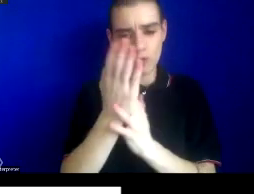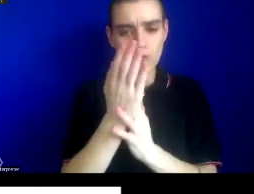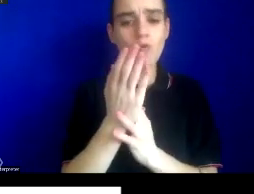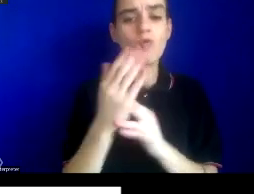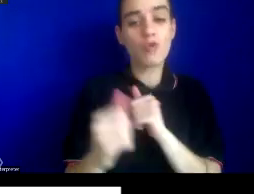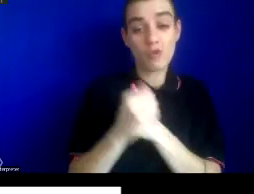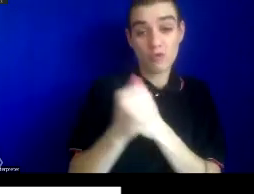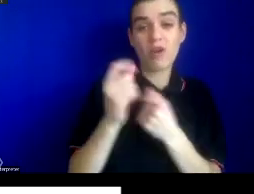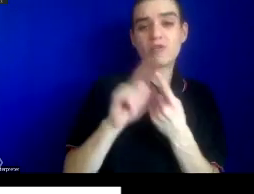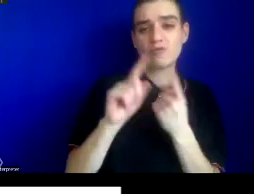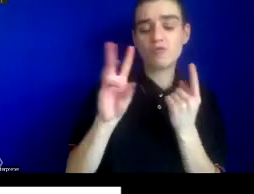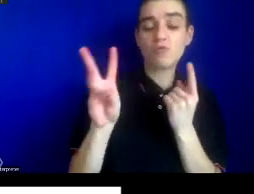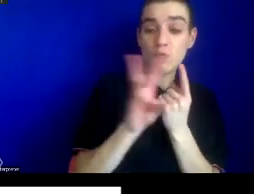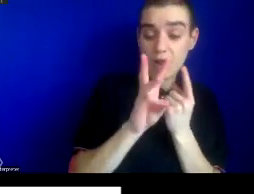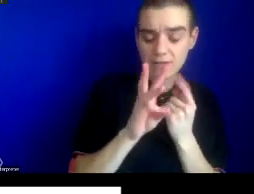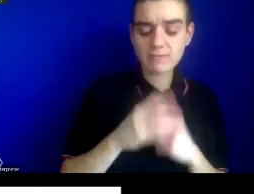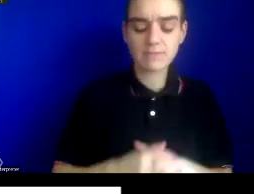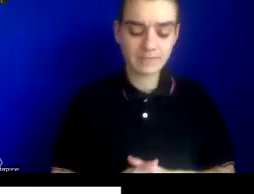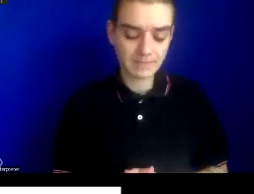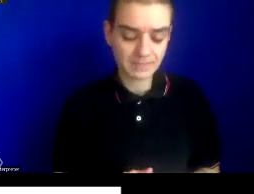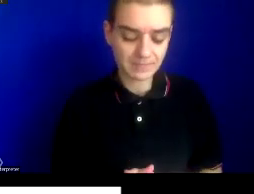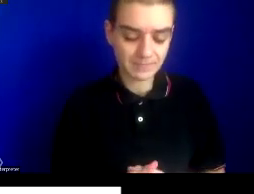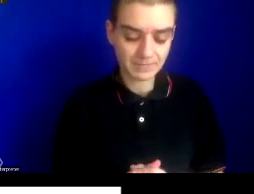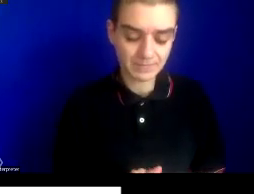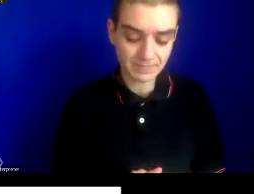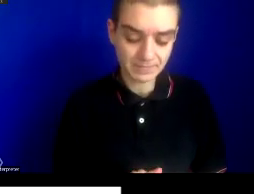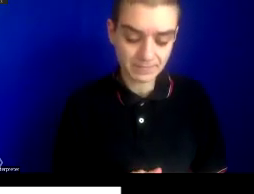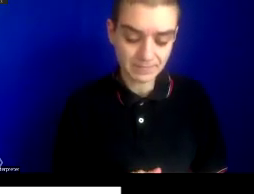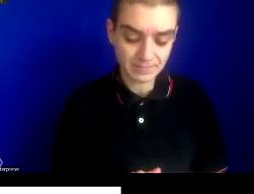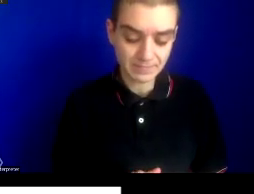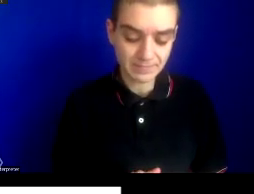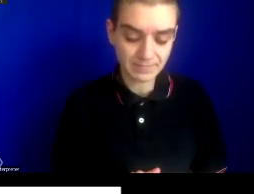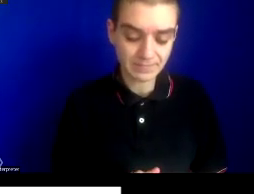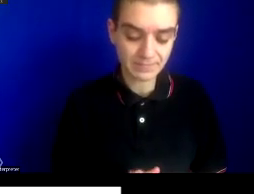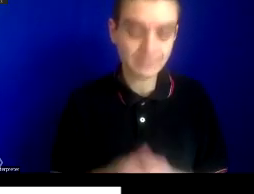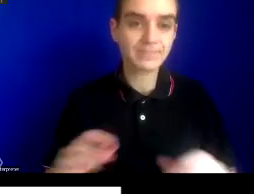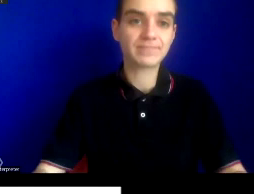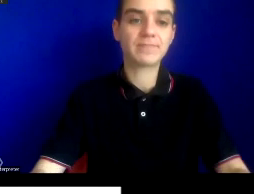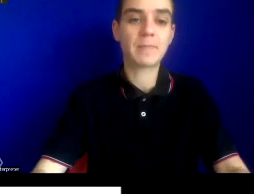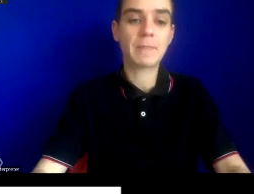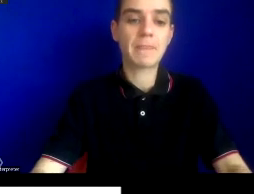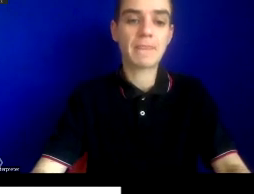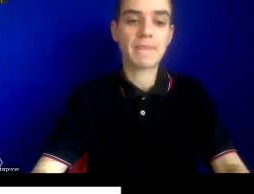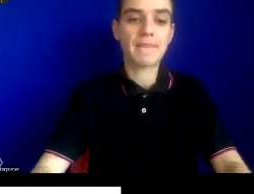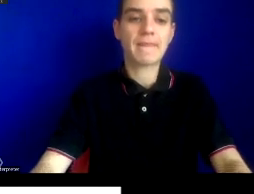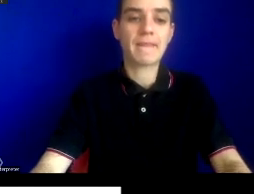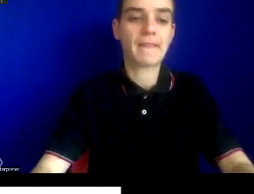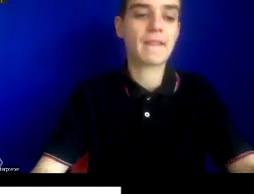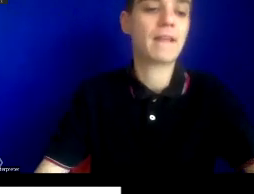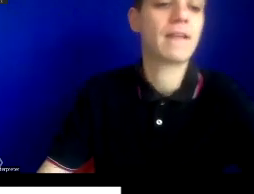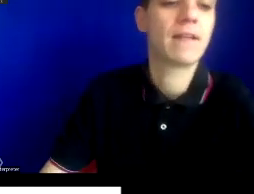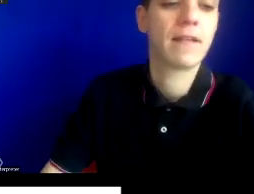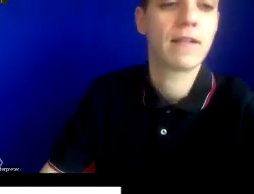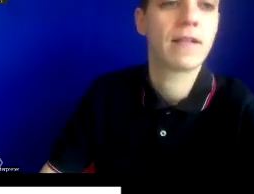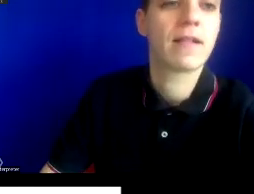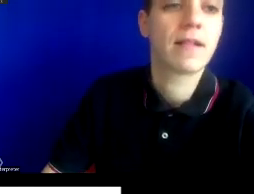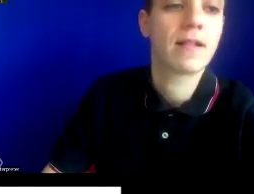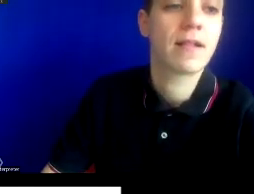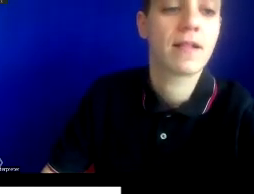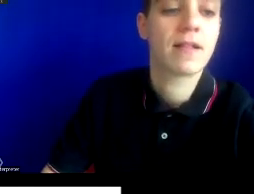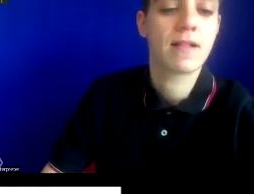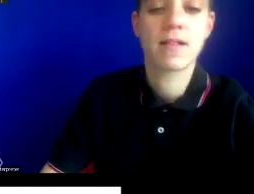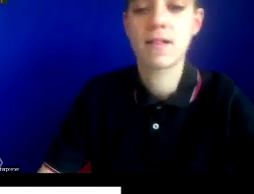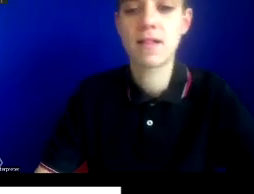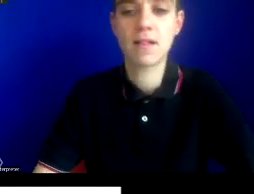the interrelation, um, of it, or the, the, the construction of visions of innate difference and inferiority signified by